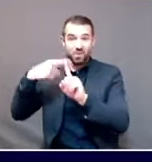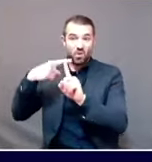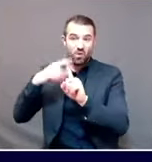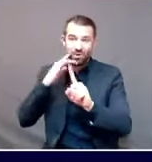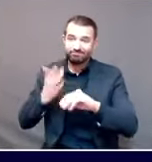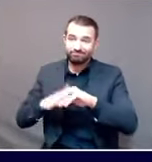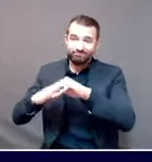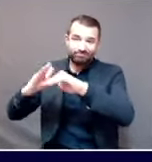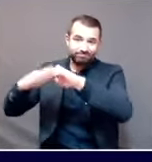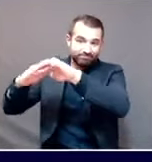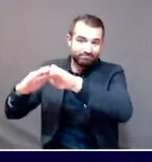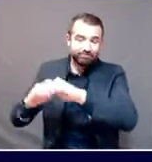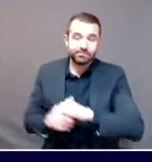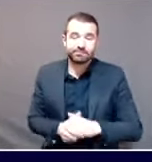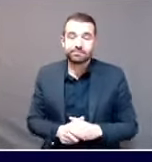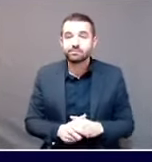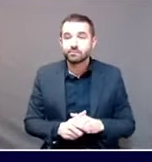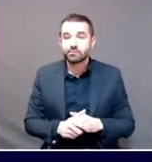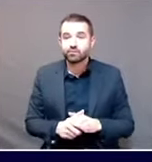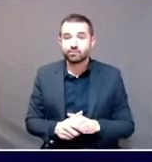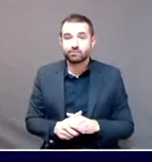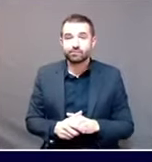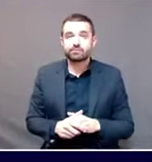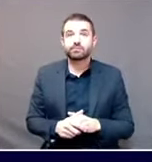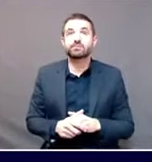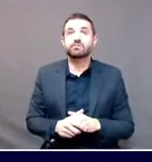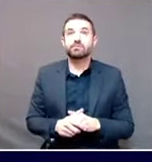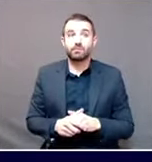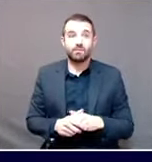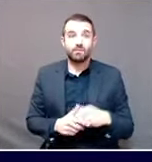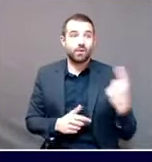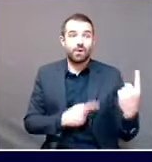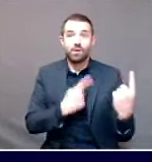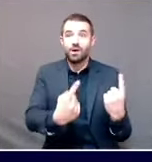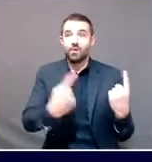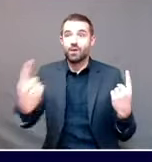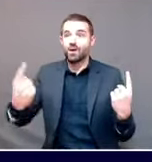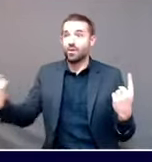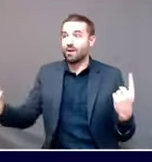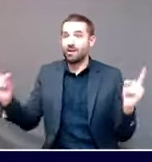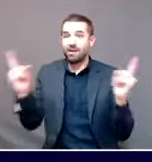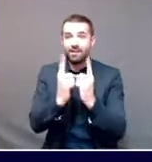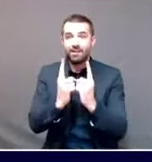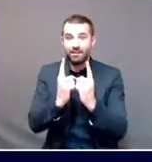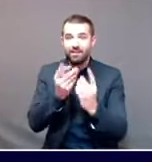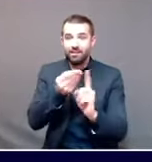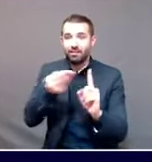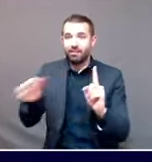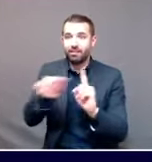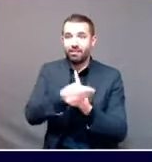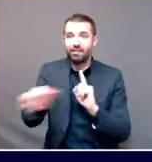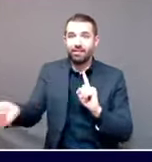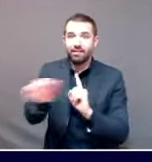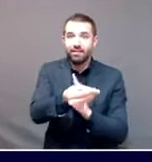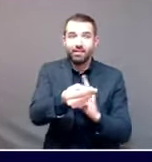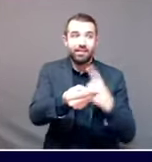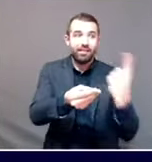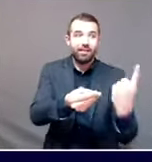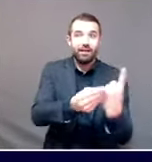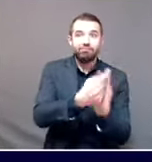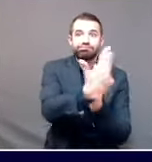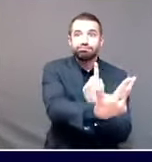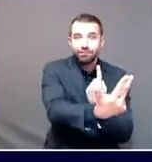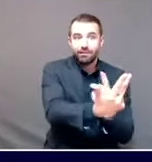Maine people and Maine communities will continue to feel the effects of the virus. Maine CDC is not immune to that.